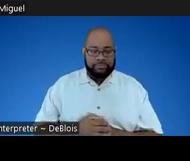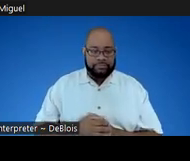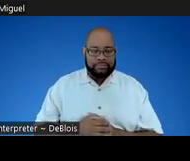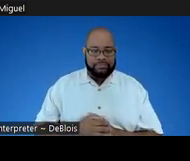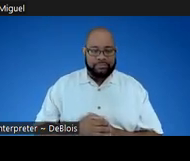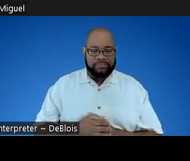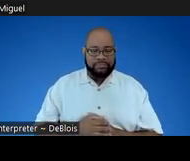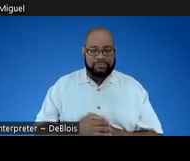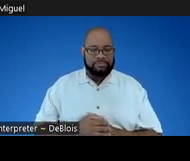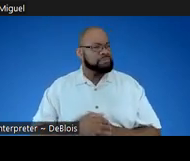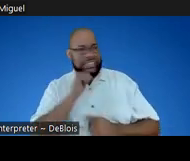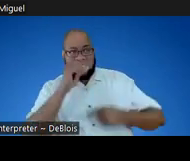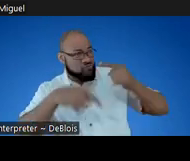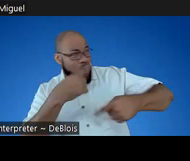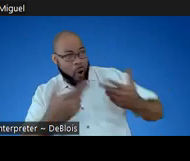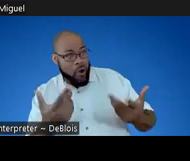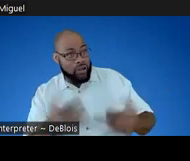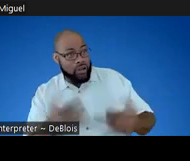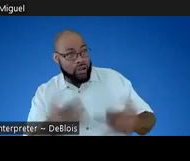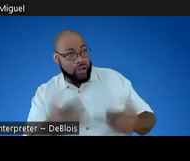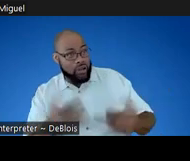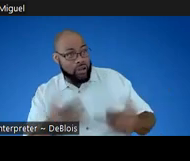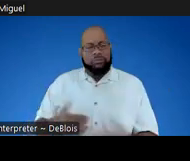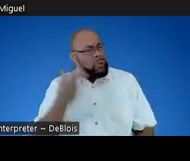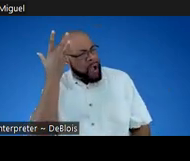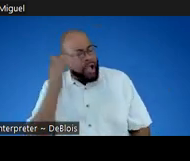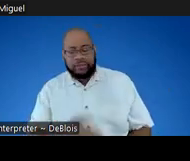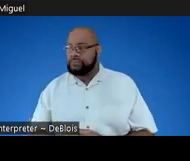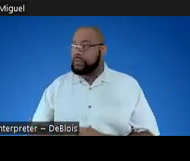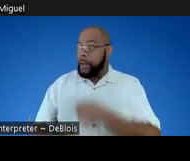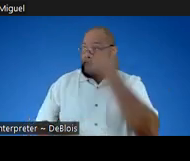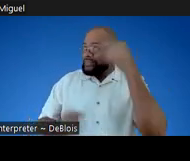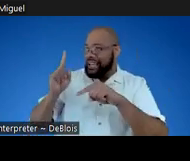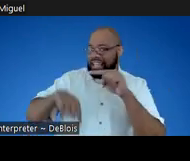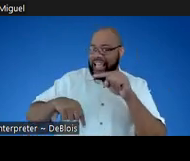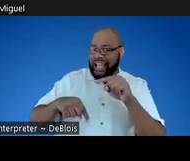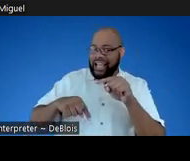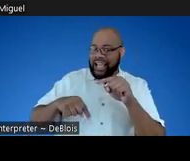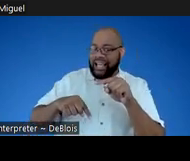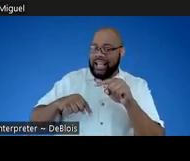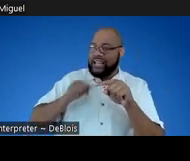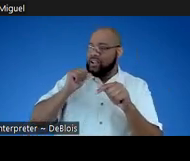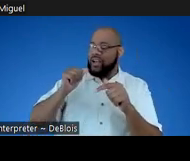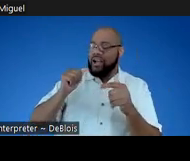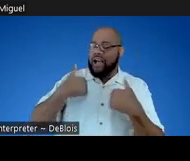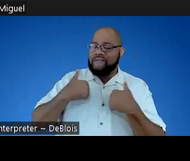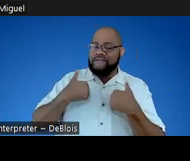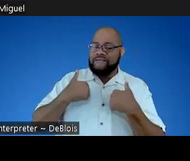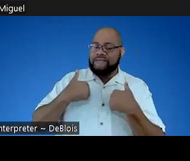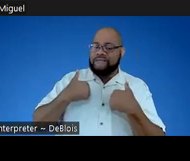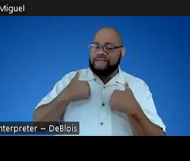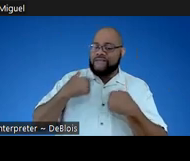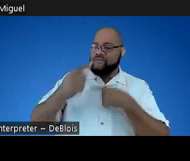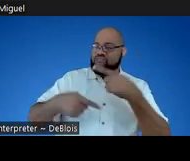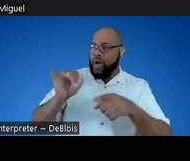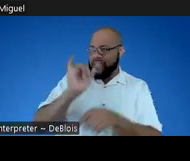Oh. It doesn't roll? Mm-hmm. Why? Um, because it can't, because it don't have a roll of things